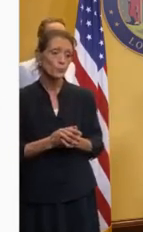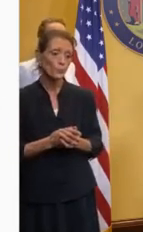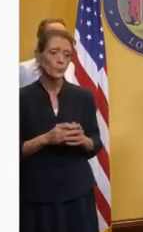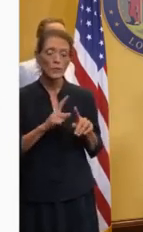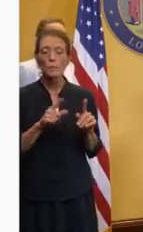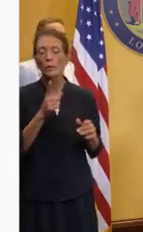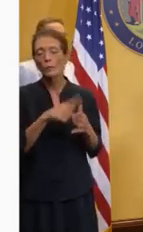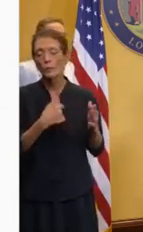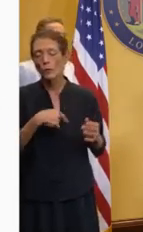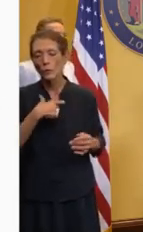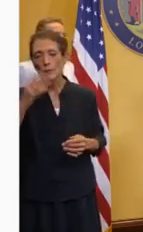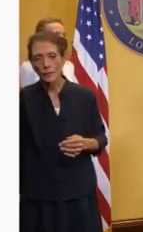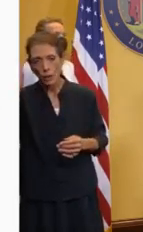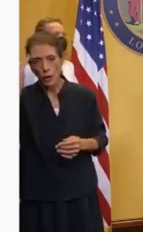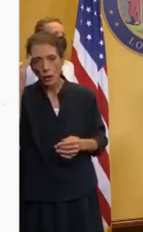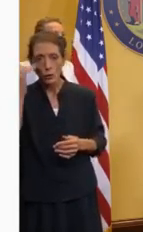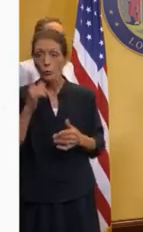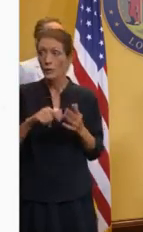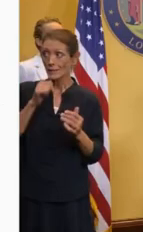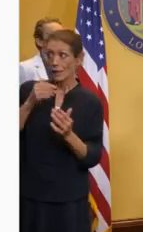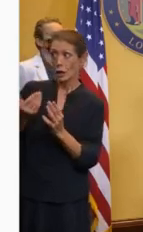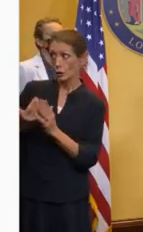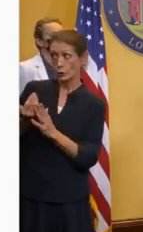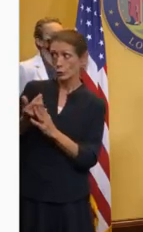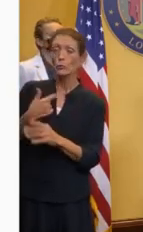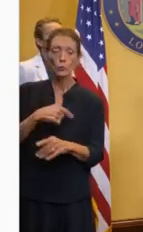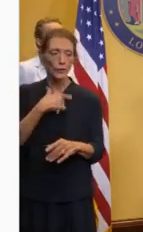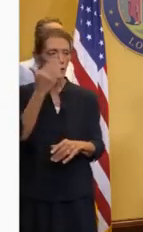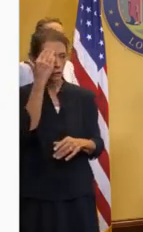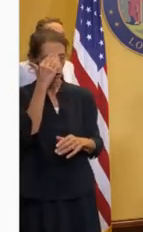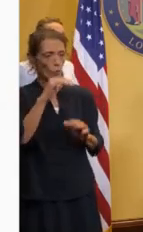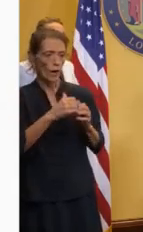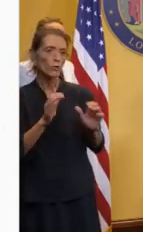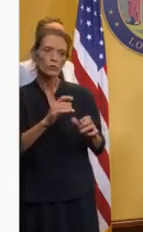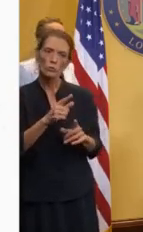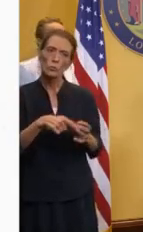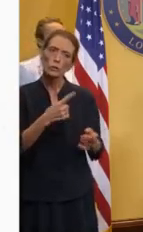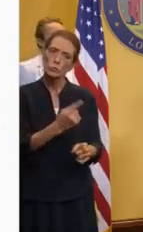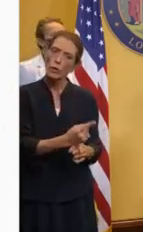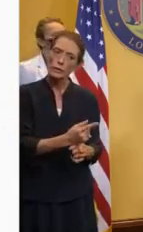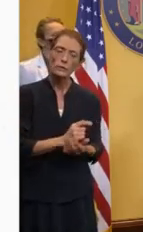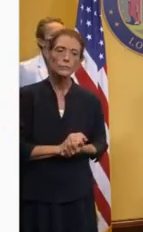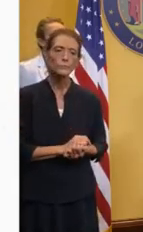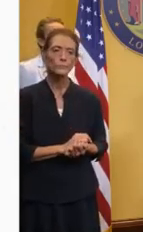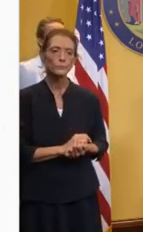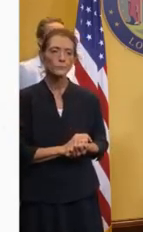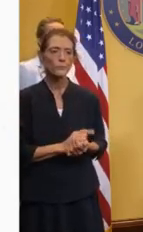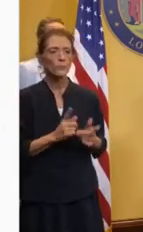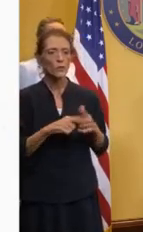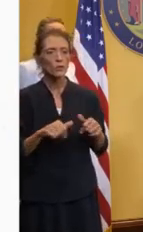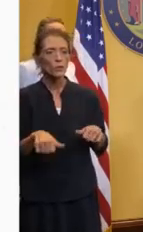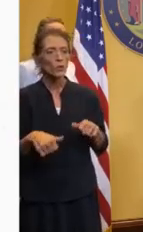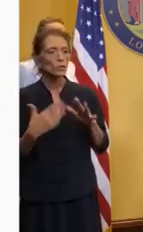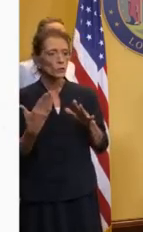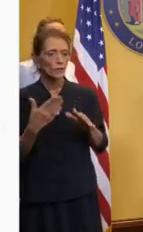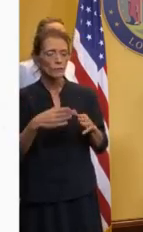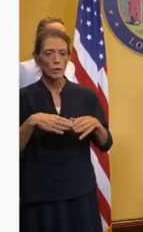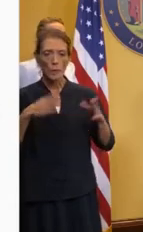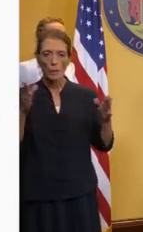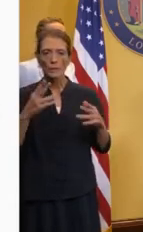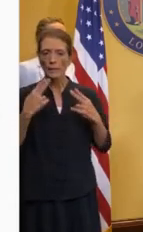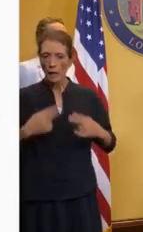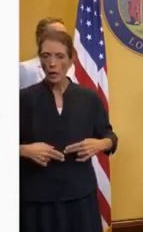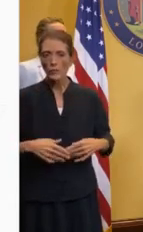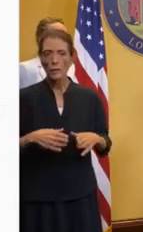But what we know, again, what's not new, we know how to do what's right to address public health and